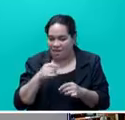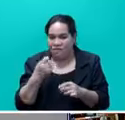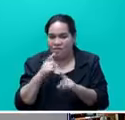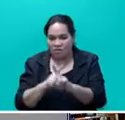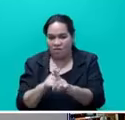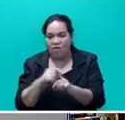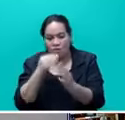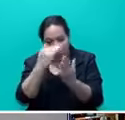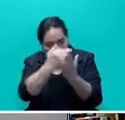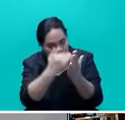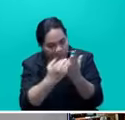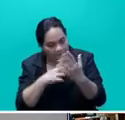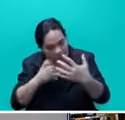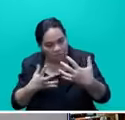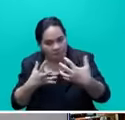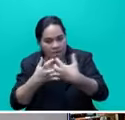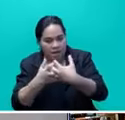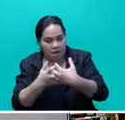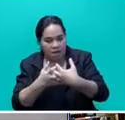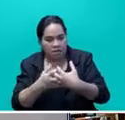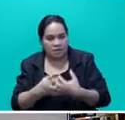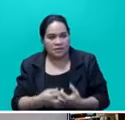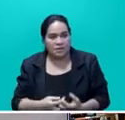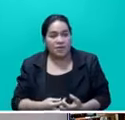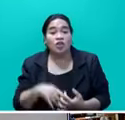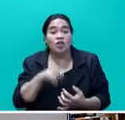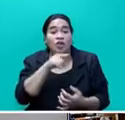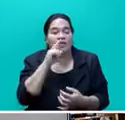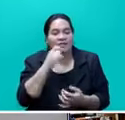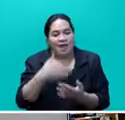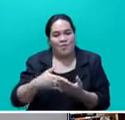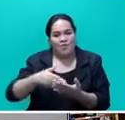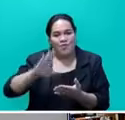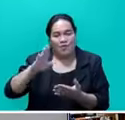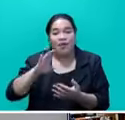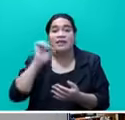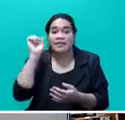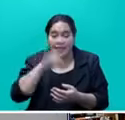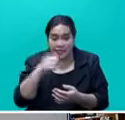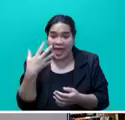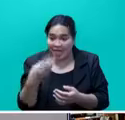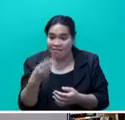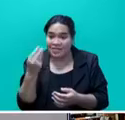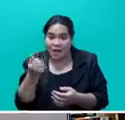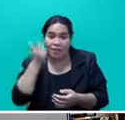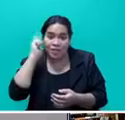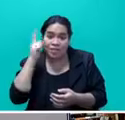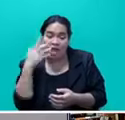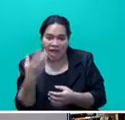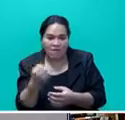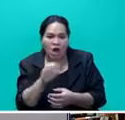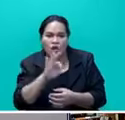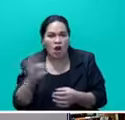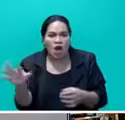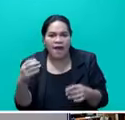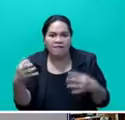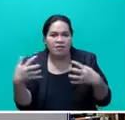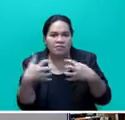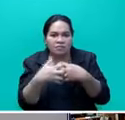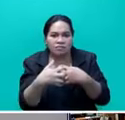bans approved 29. Yes, do have teachers in the system who do not have a